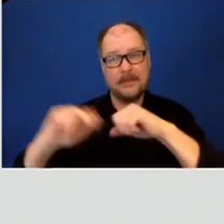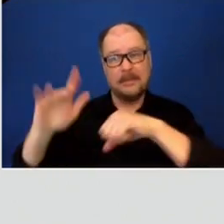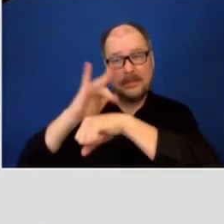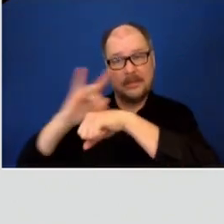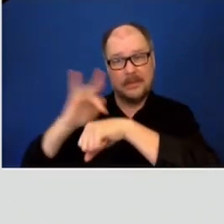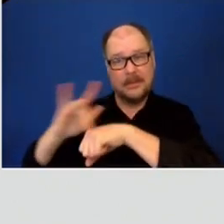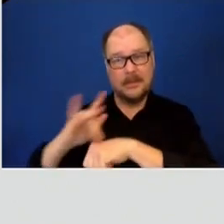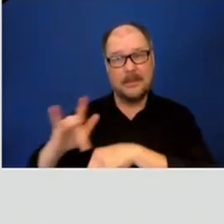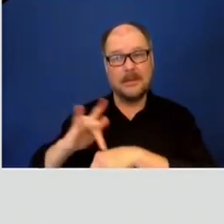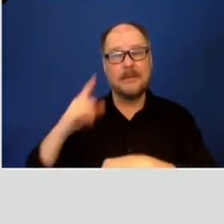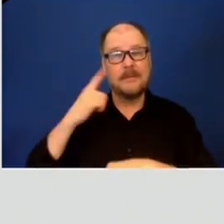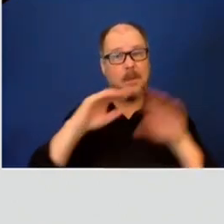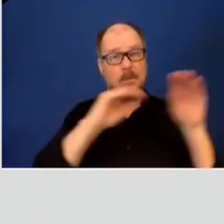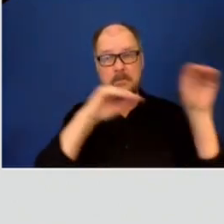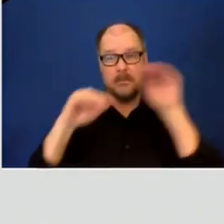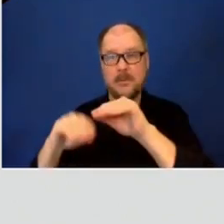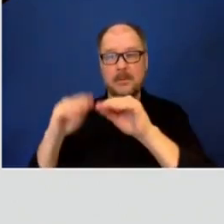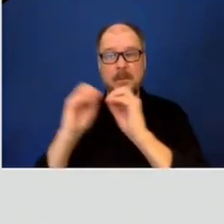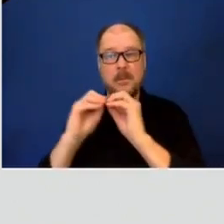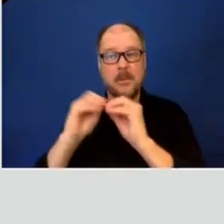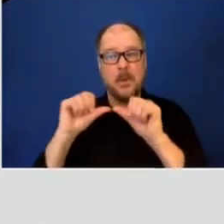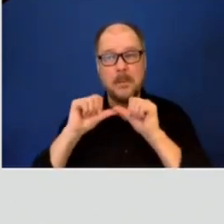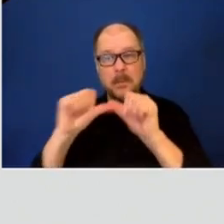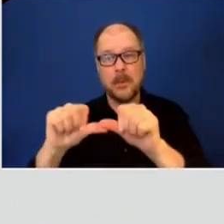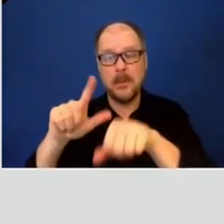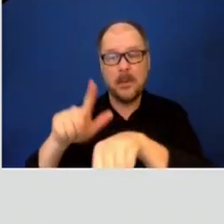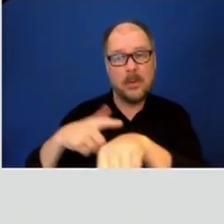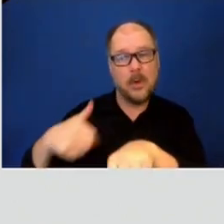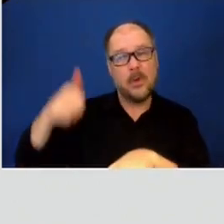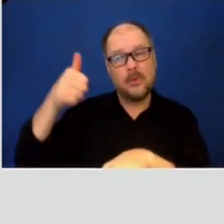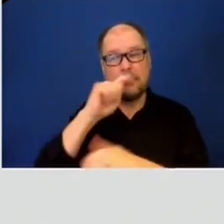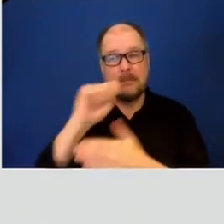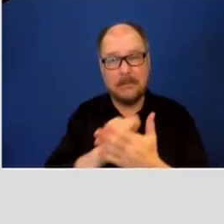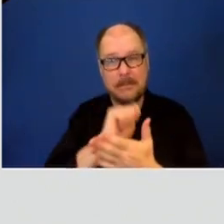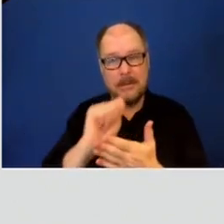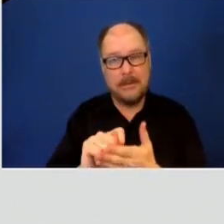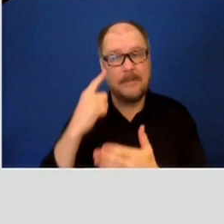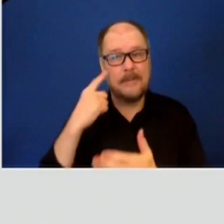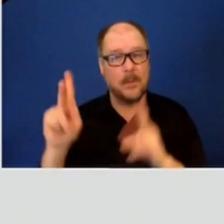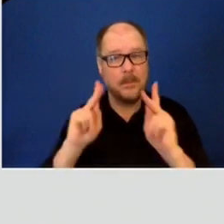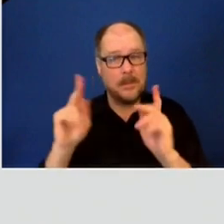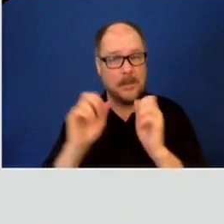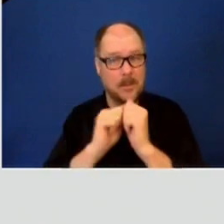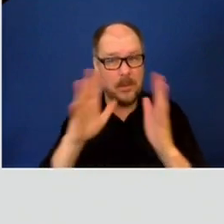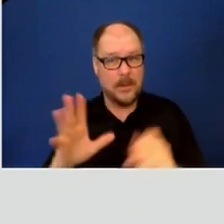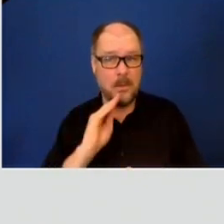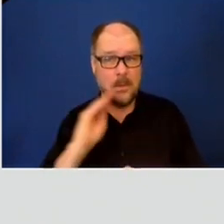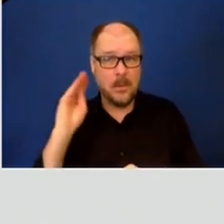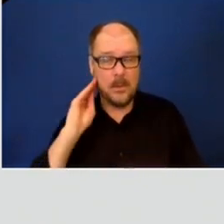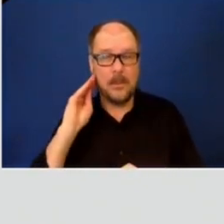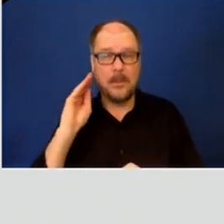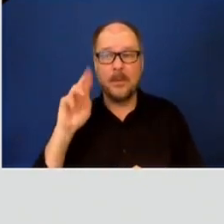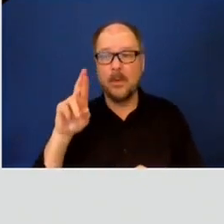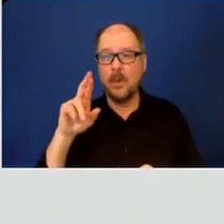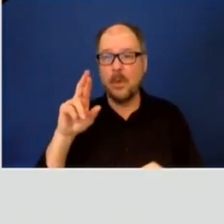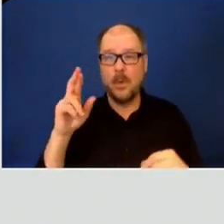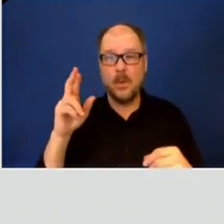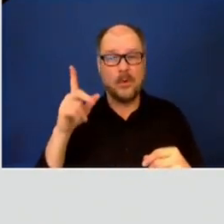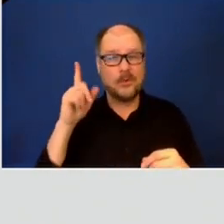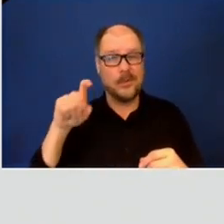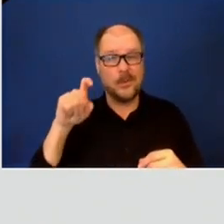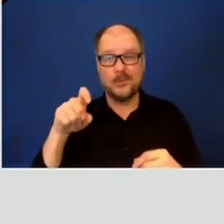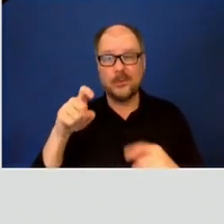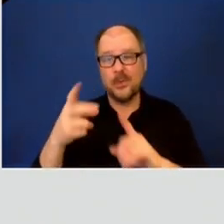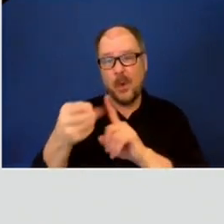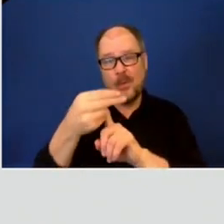permanent solution beyond these 90 days or is the expectation to get this cleaned up and then they just kind of go back out there again or